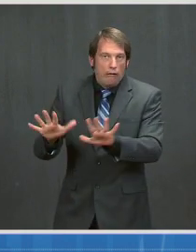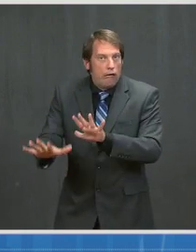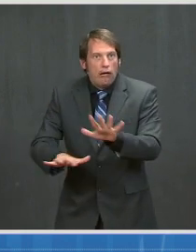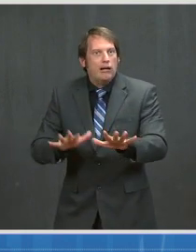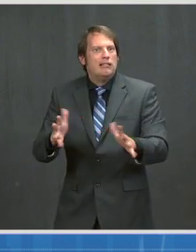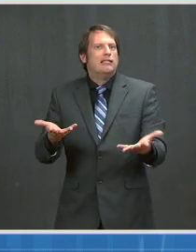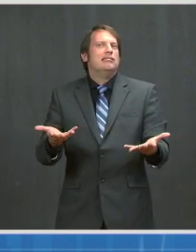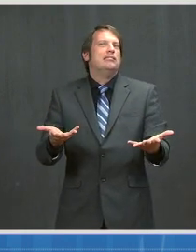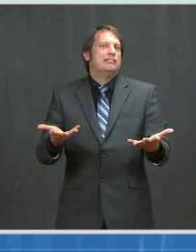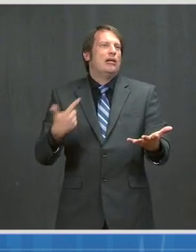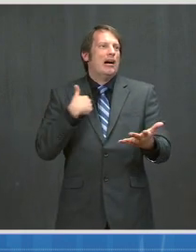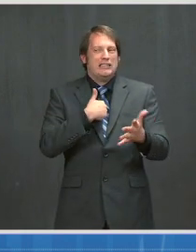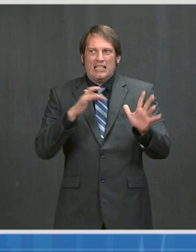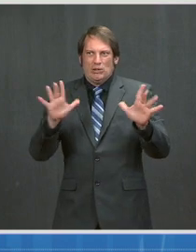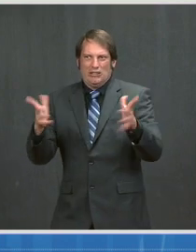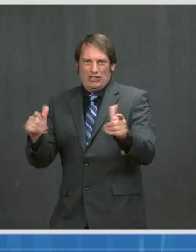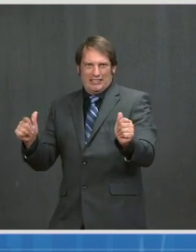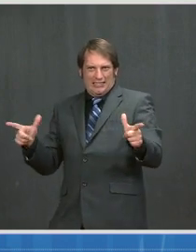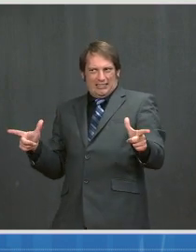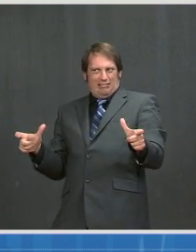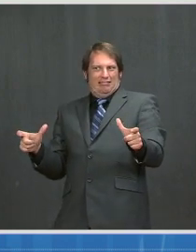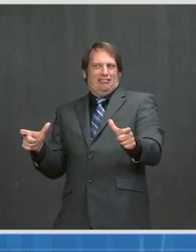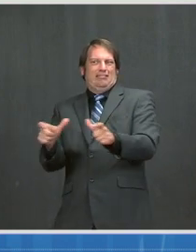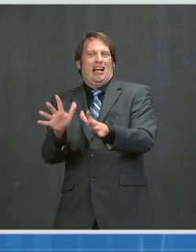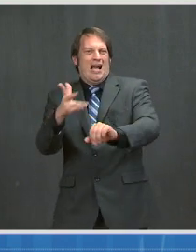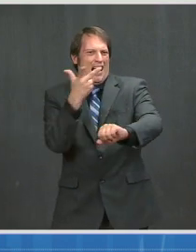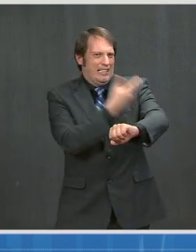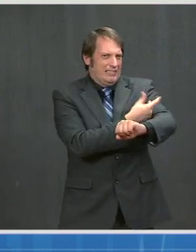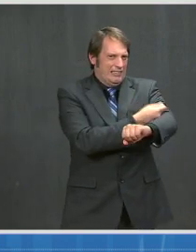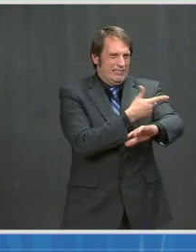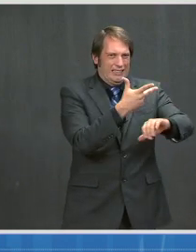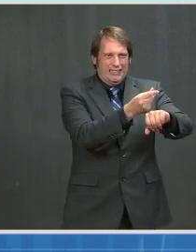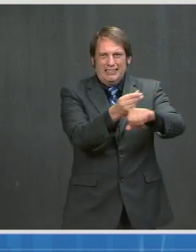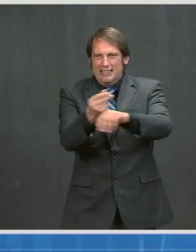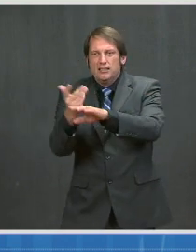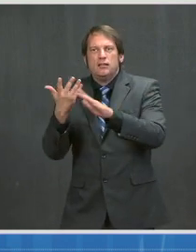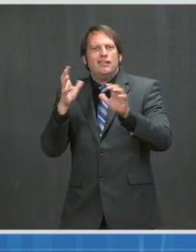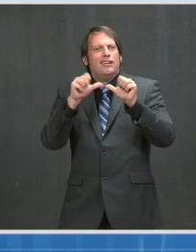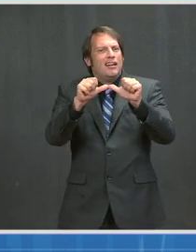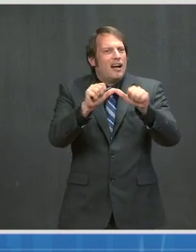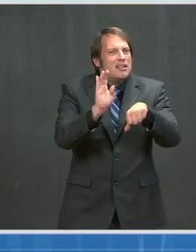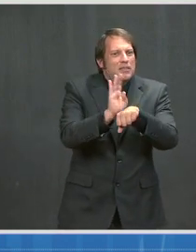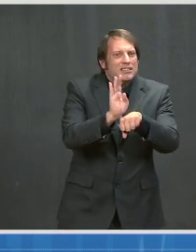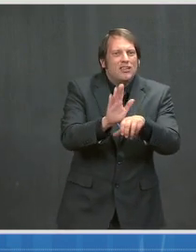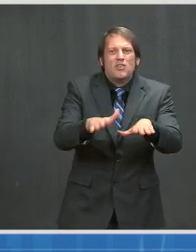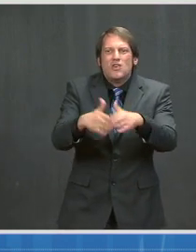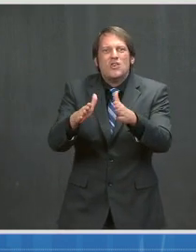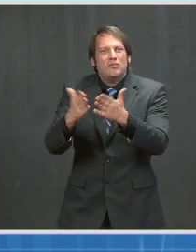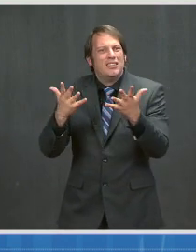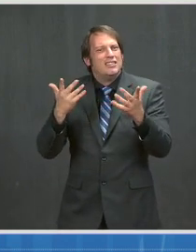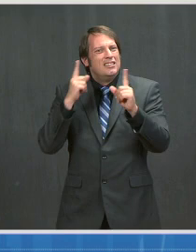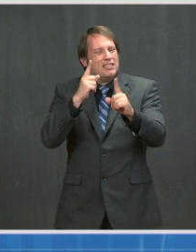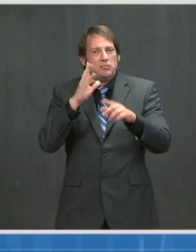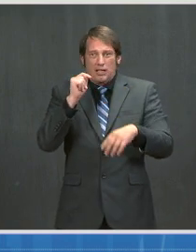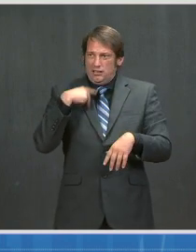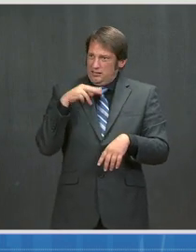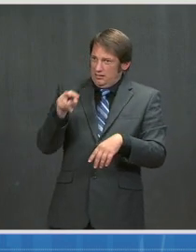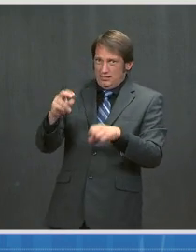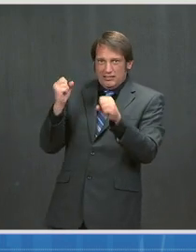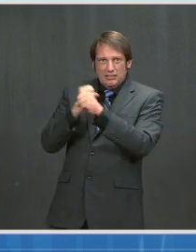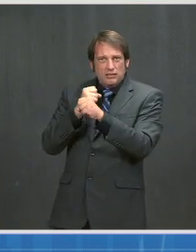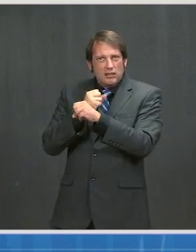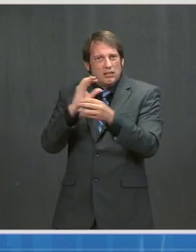vaccinated and as community businesses begin to reopen, these findings underscore the vast impact of a single